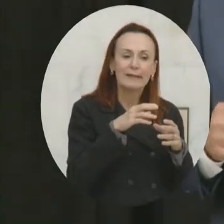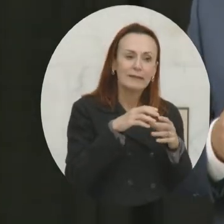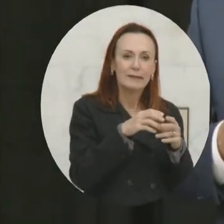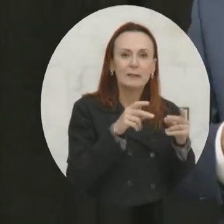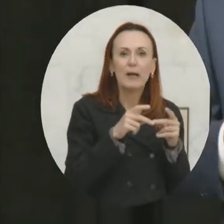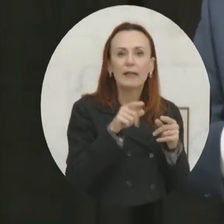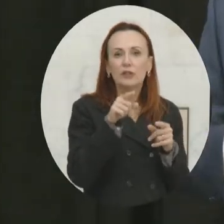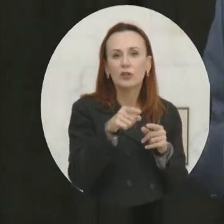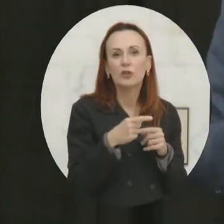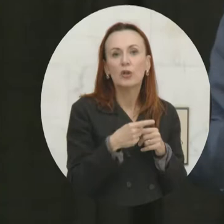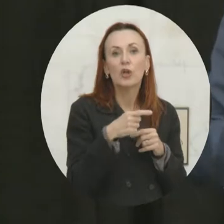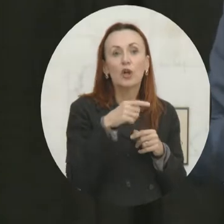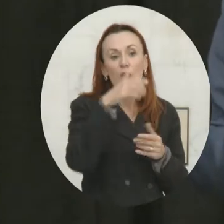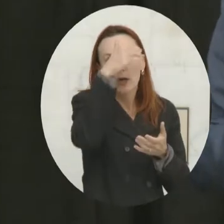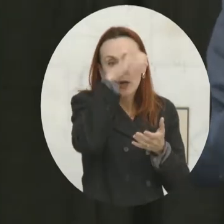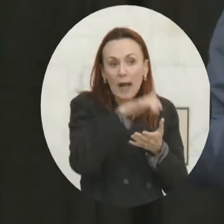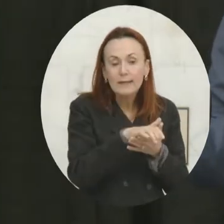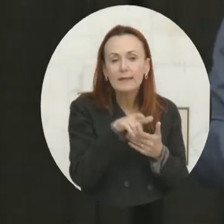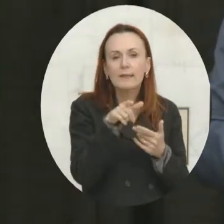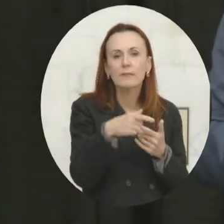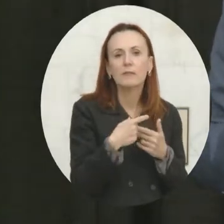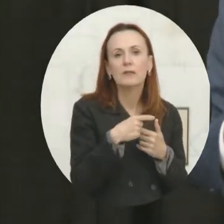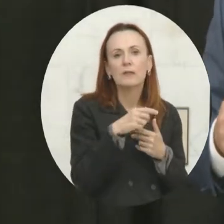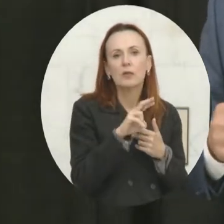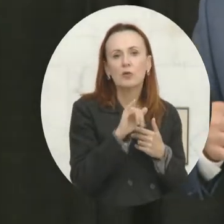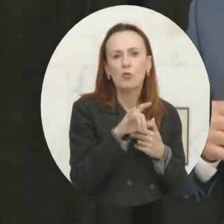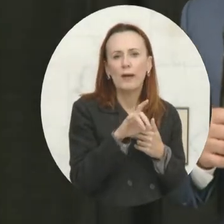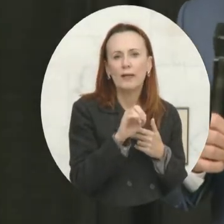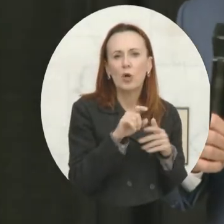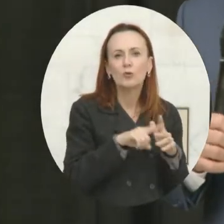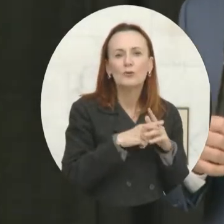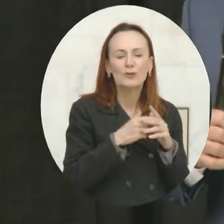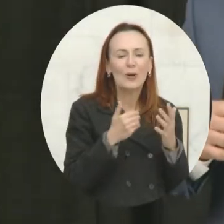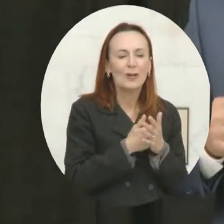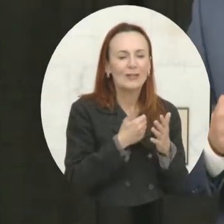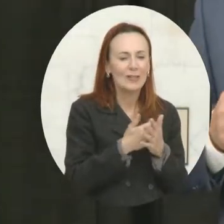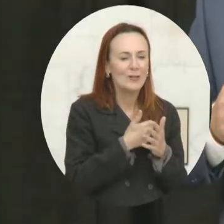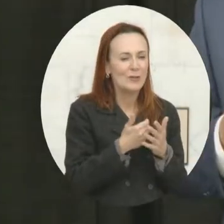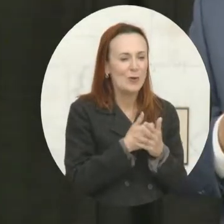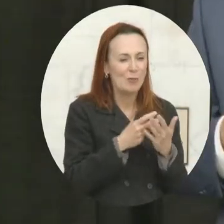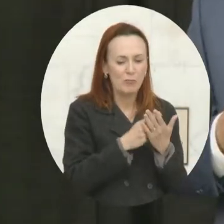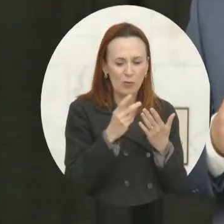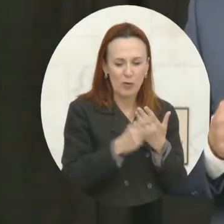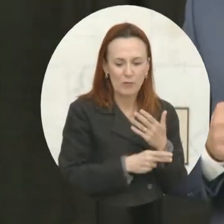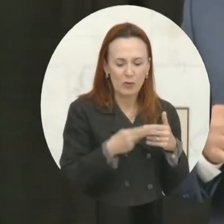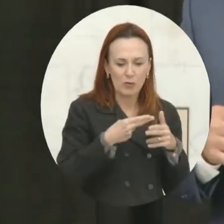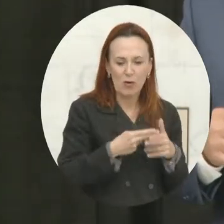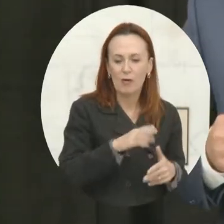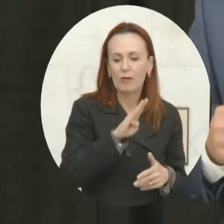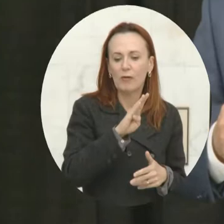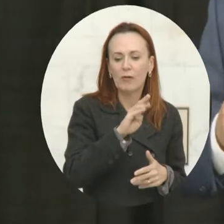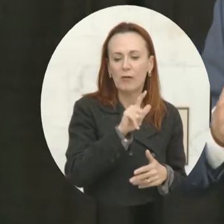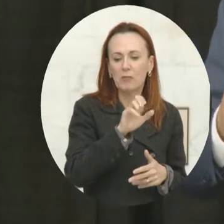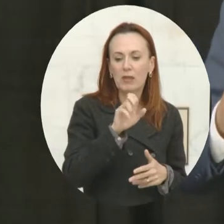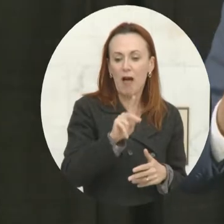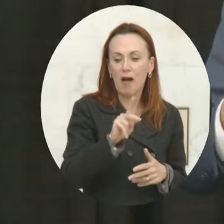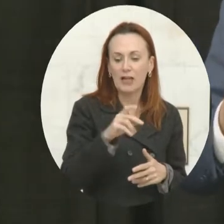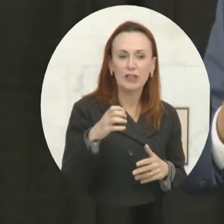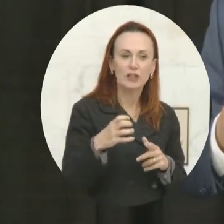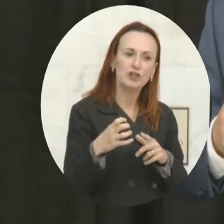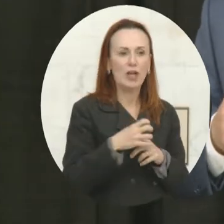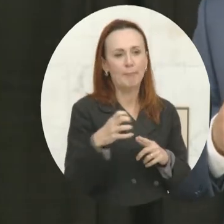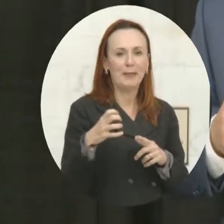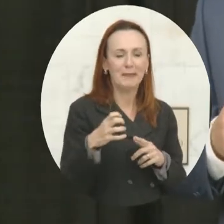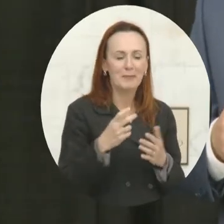husband, Guido Van Ryn. He and I are knocking out this new program with Robert G. next to him, something called the Block Champion Program. If they weren't,